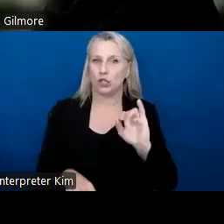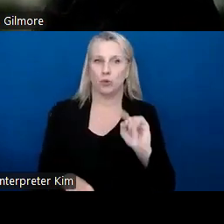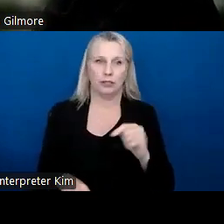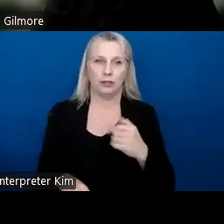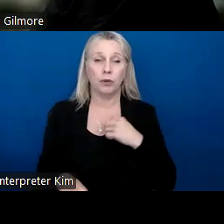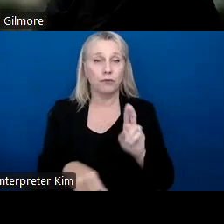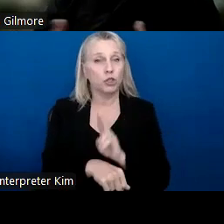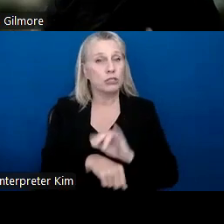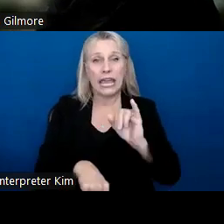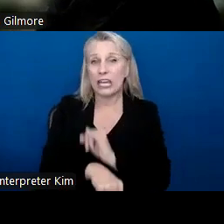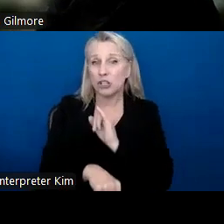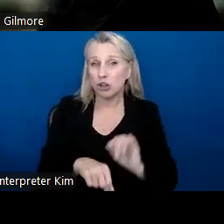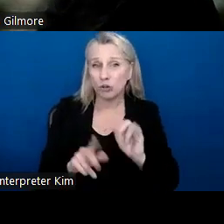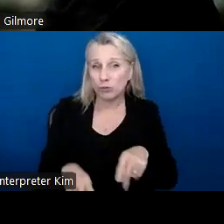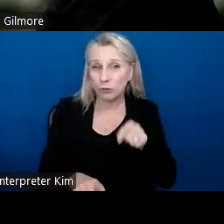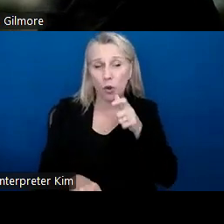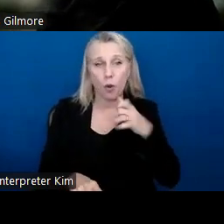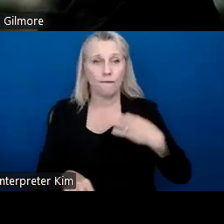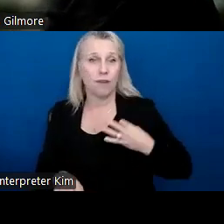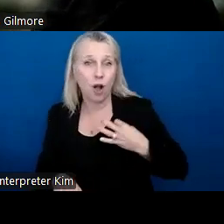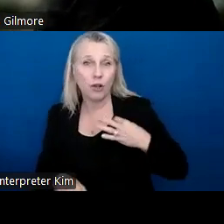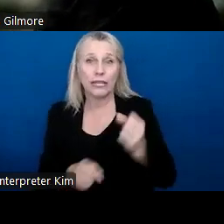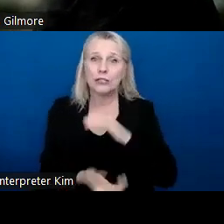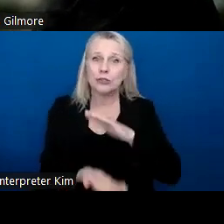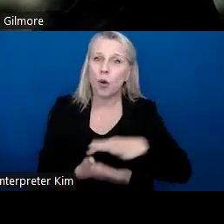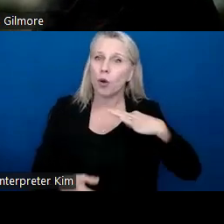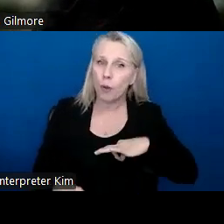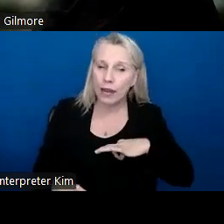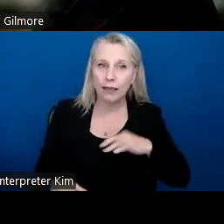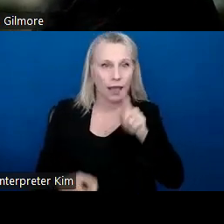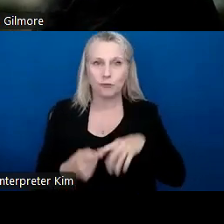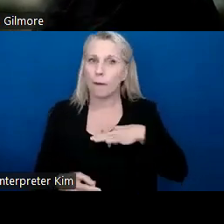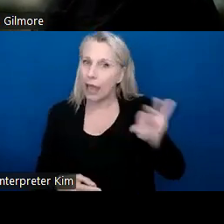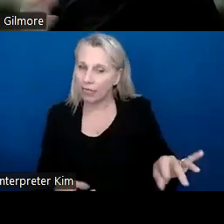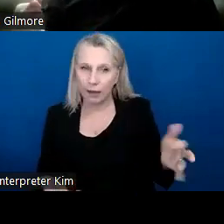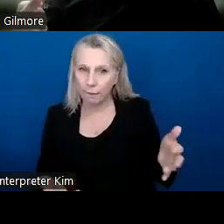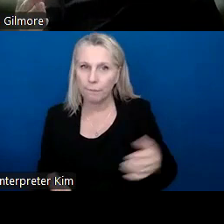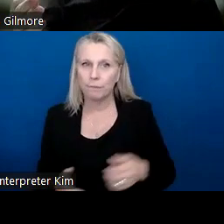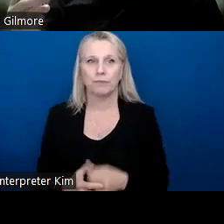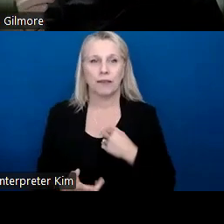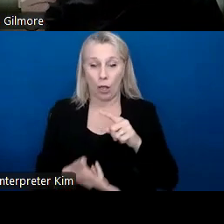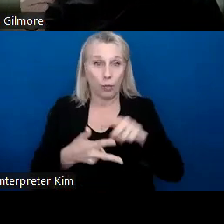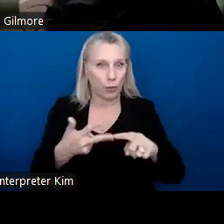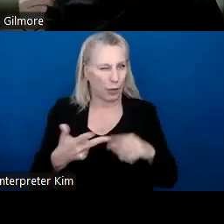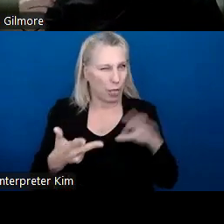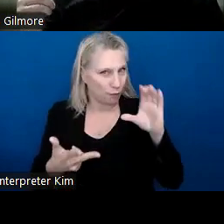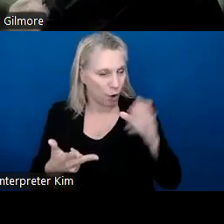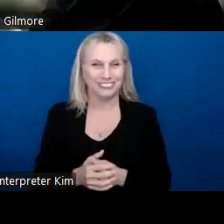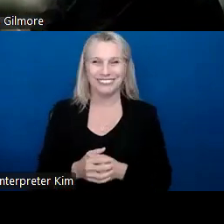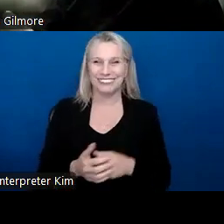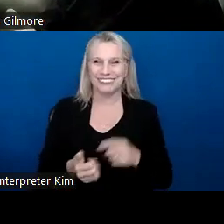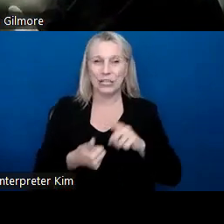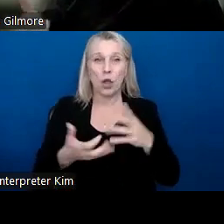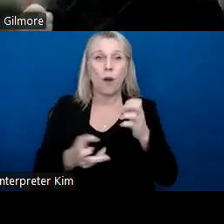interns before where people are volunteering or getting school credit and we don't have to pay them. Three things we look for. We